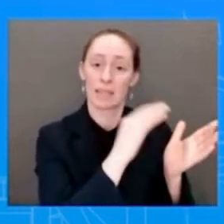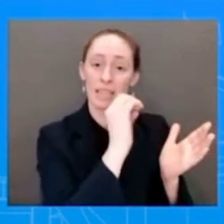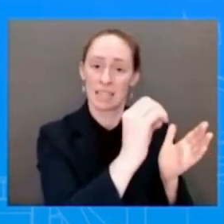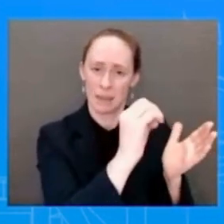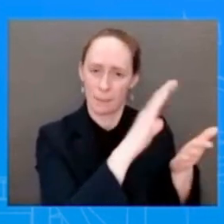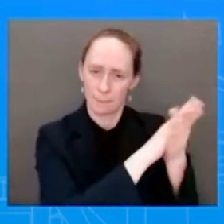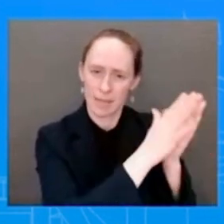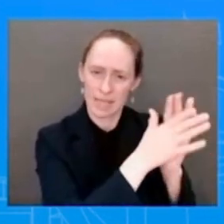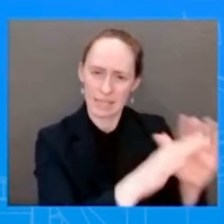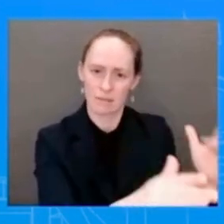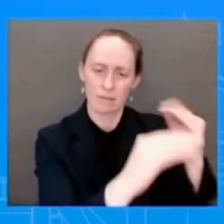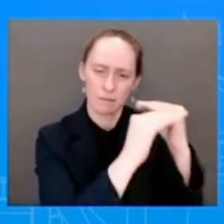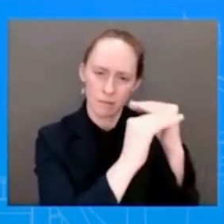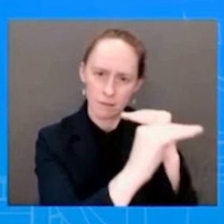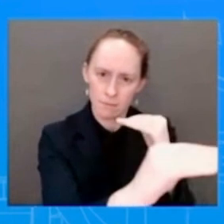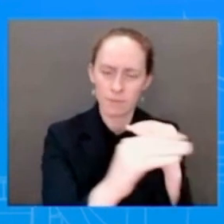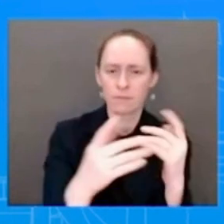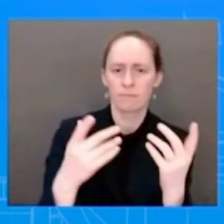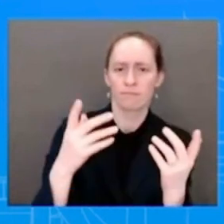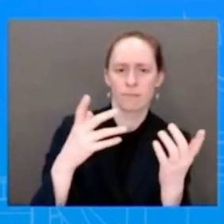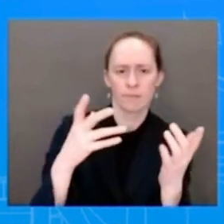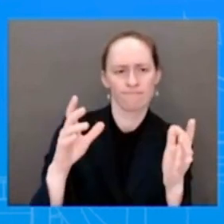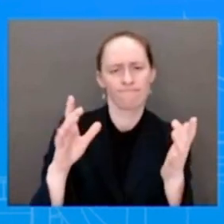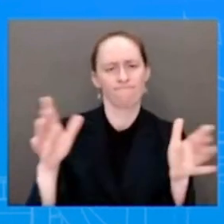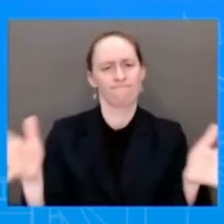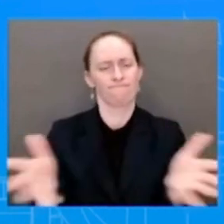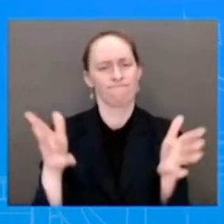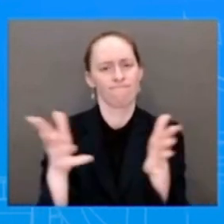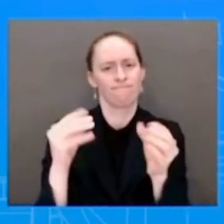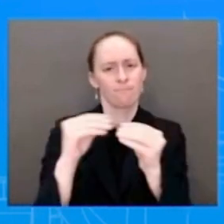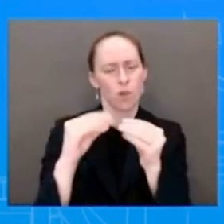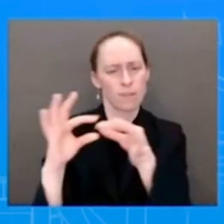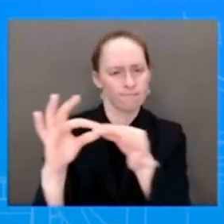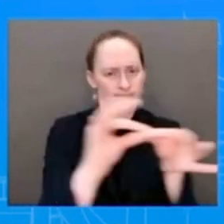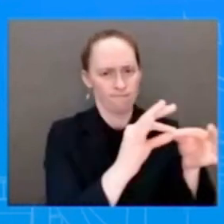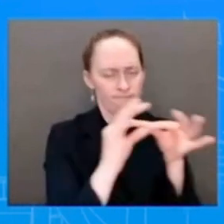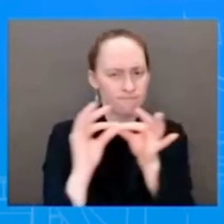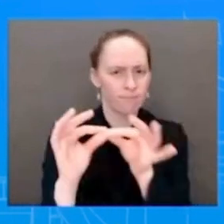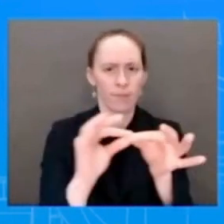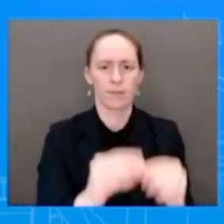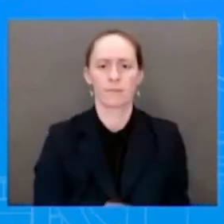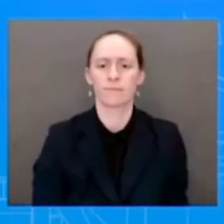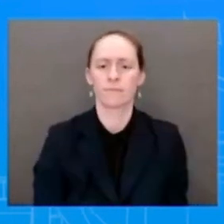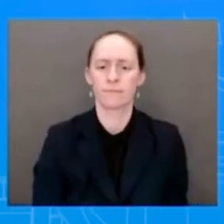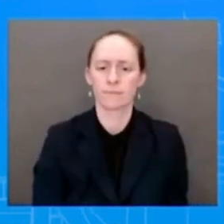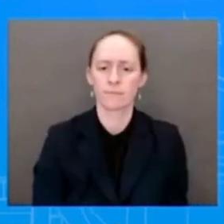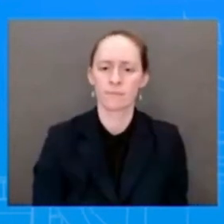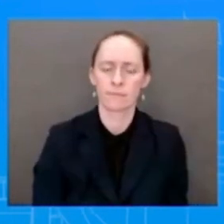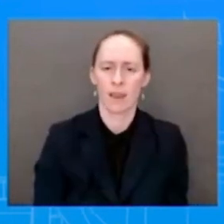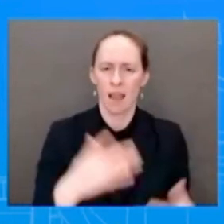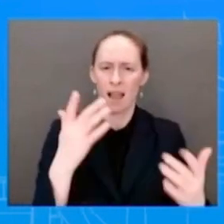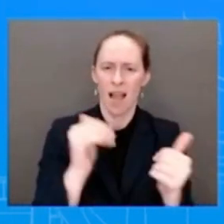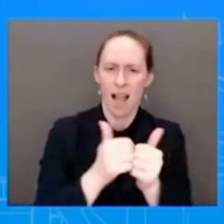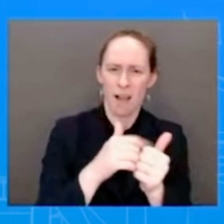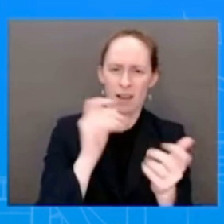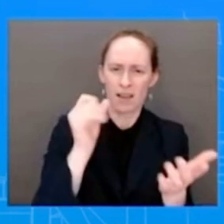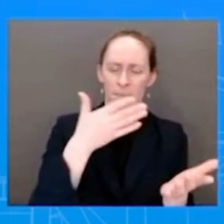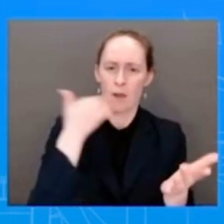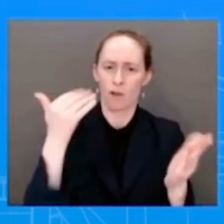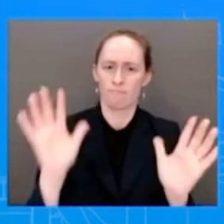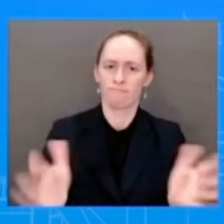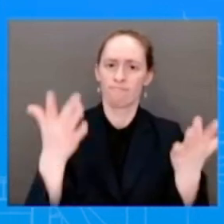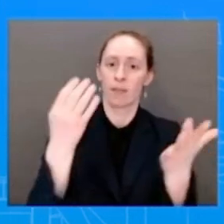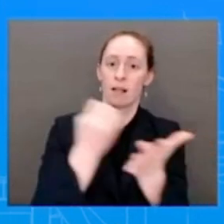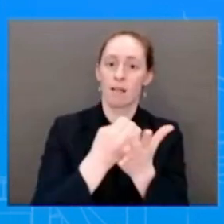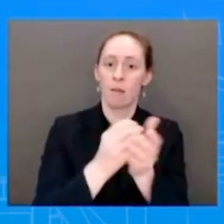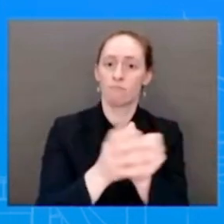integration as well as capitalizing on opportunities for economic prosperity and also stability. The President will thank His Majesty for the